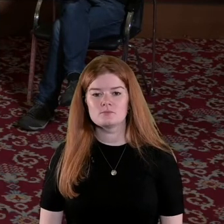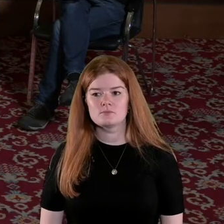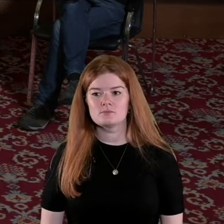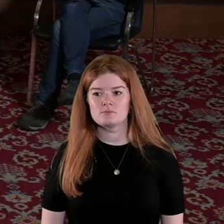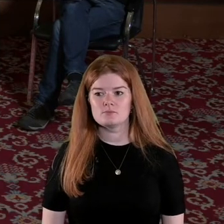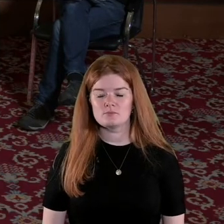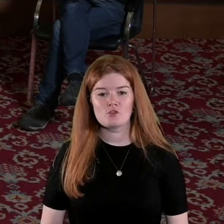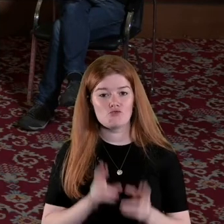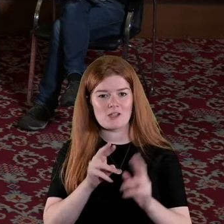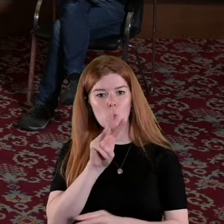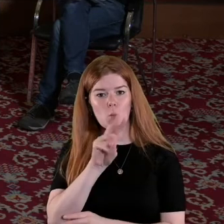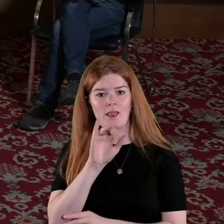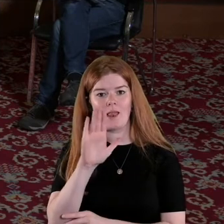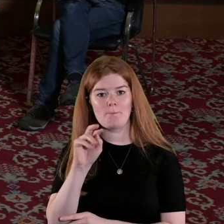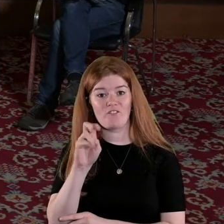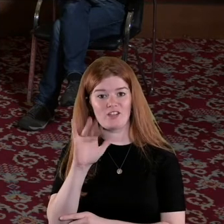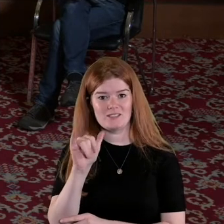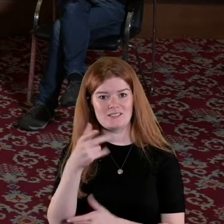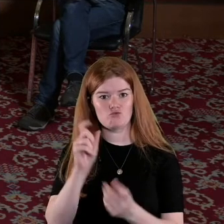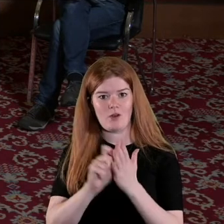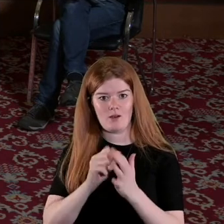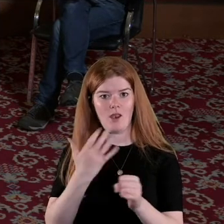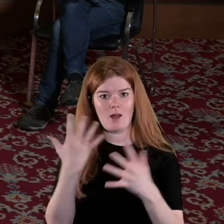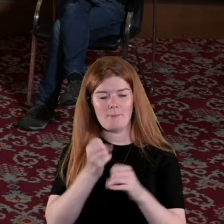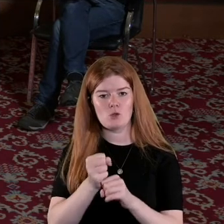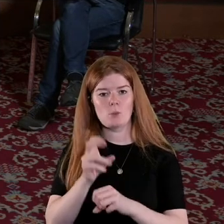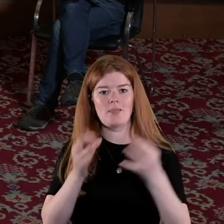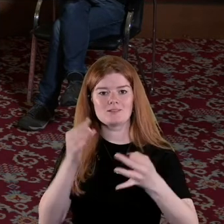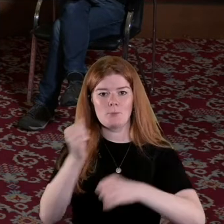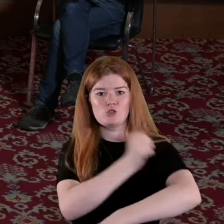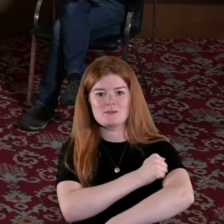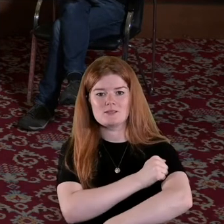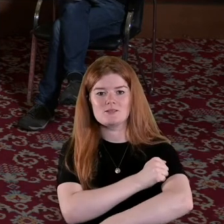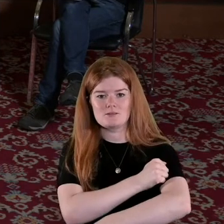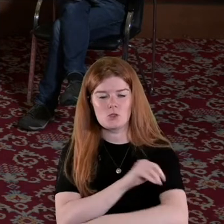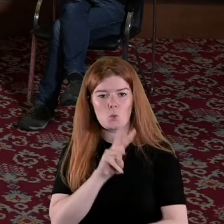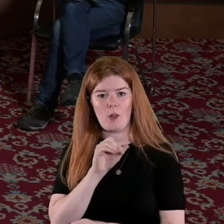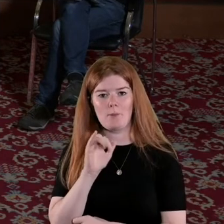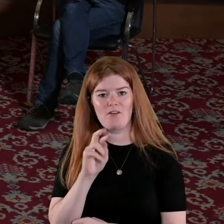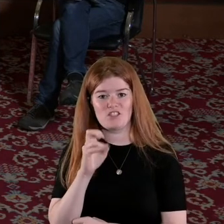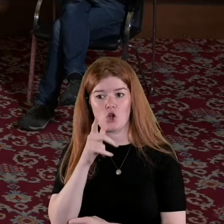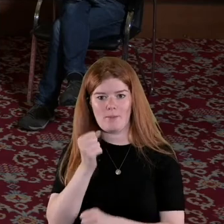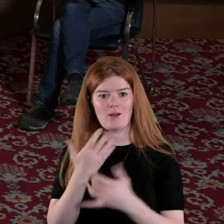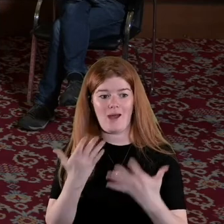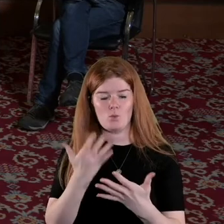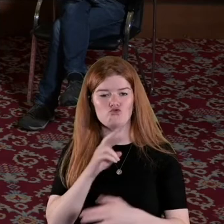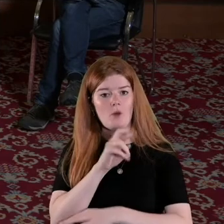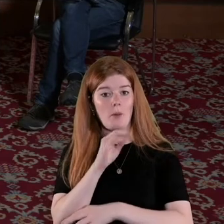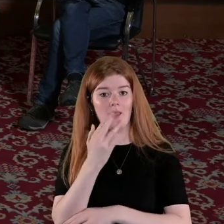Will Murphy has written a great study of political imprisonment which he notes how the republicans were probably